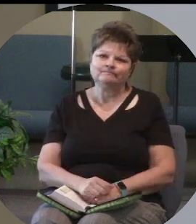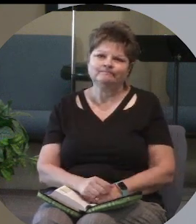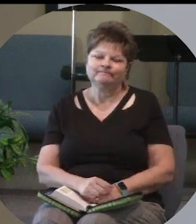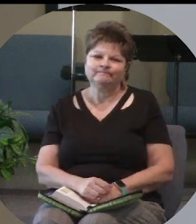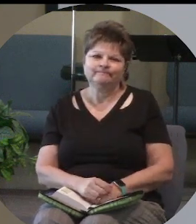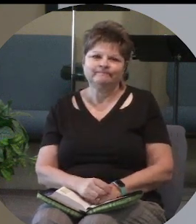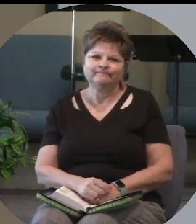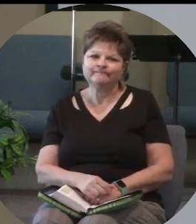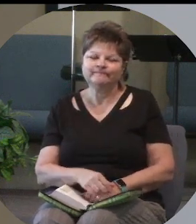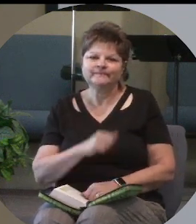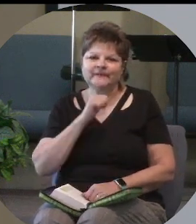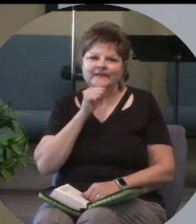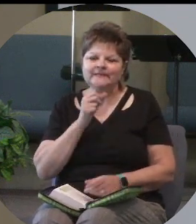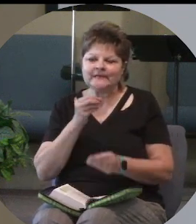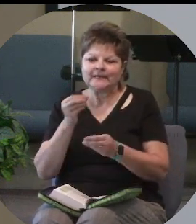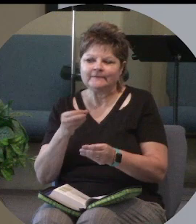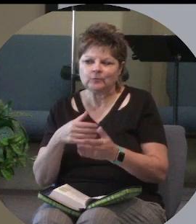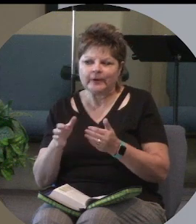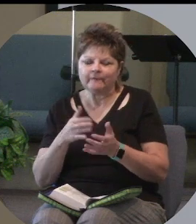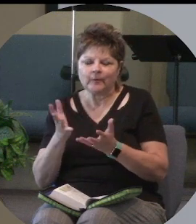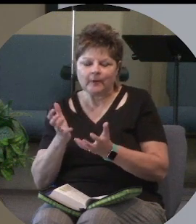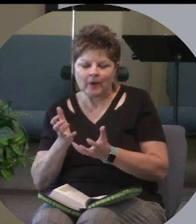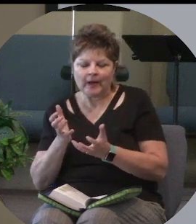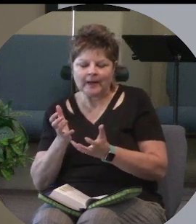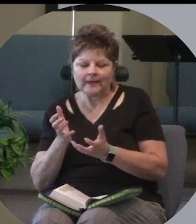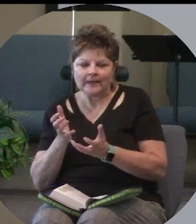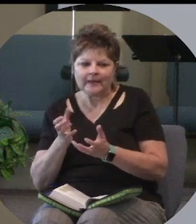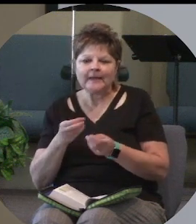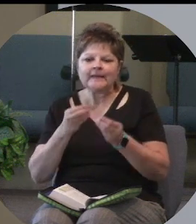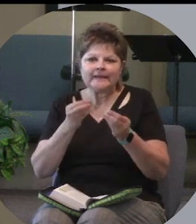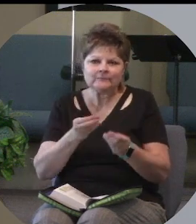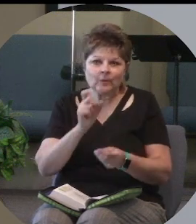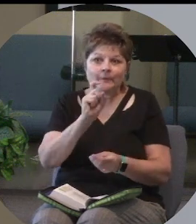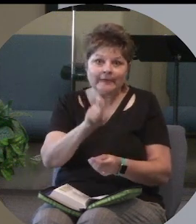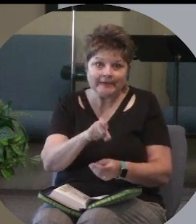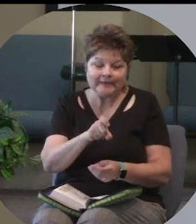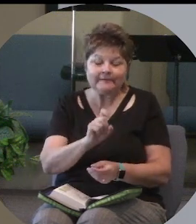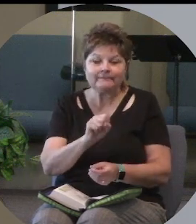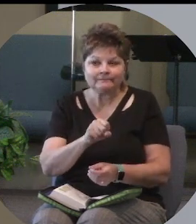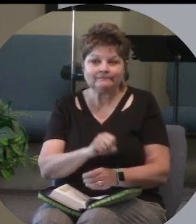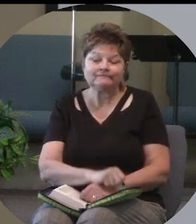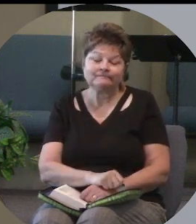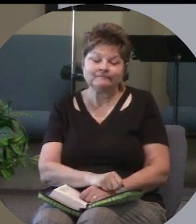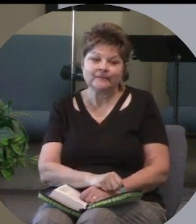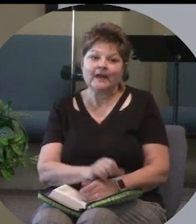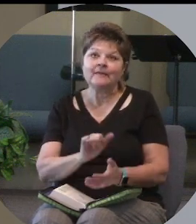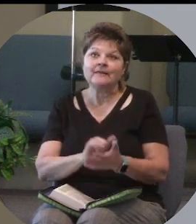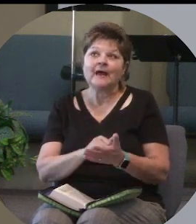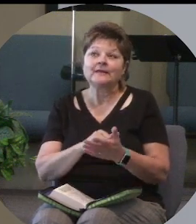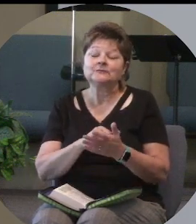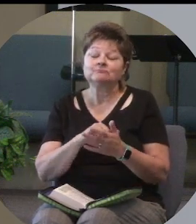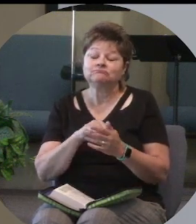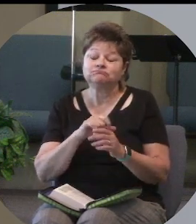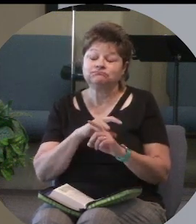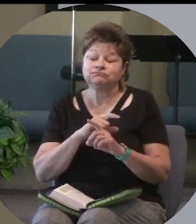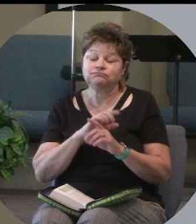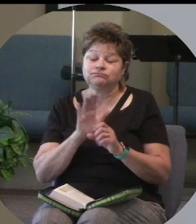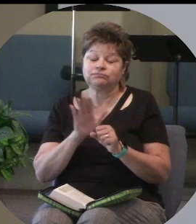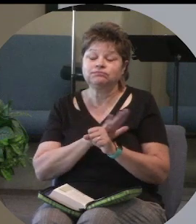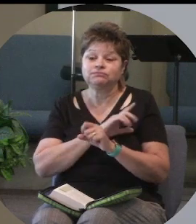He doesn't necessarily give us what He wants, what we want. He gives us what we need. And that's a whole other equation.